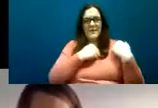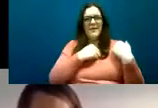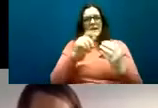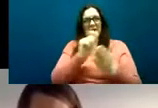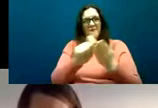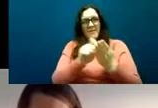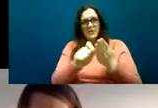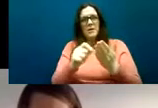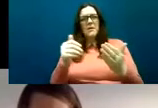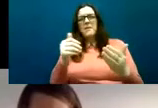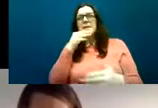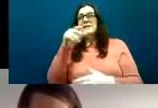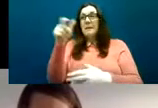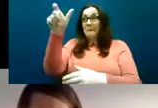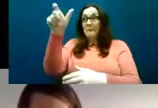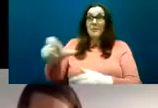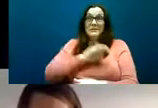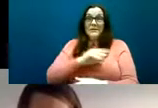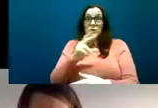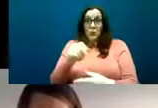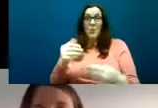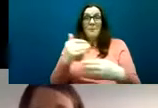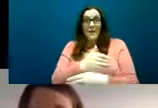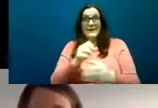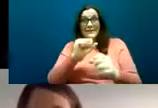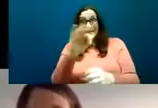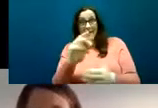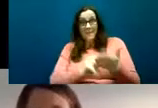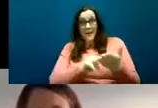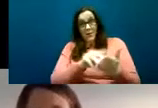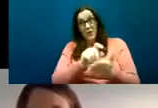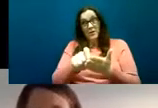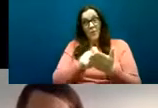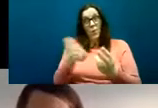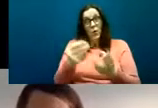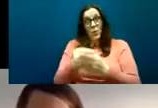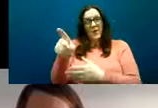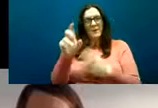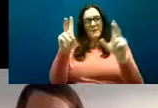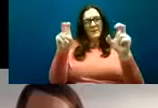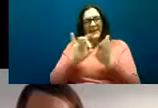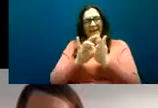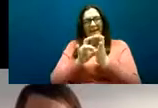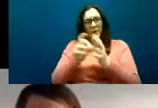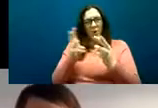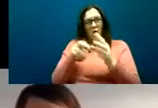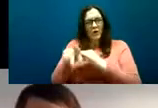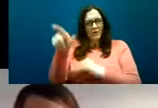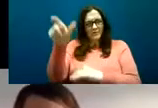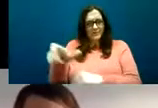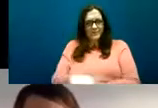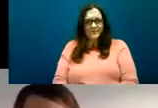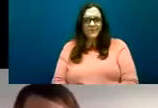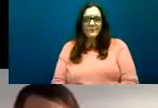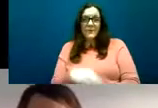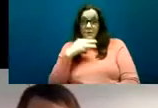so the first study then was the prevalence estimate so Dublin Simon key workers completed a researcher administered screening